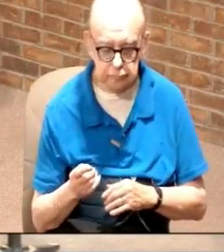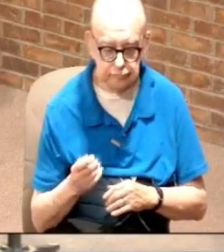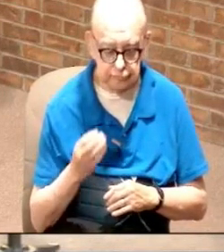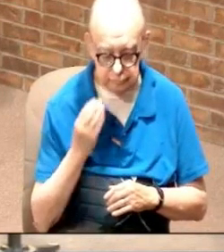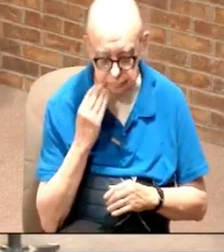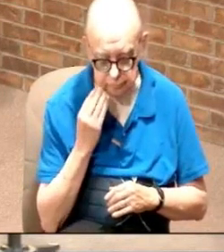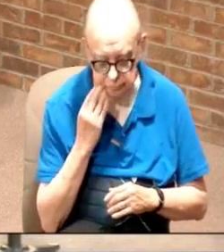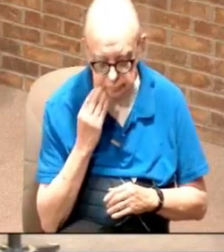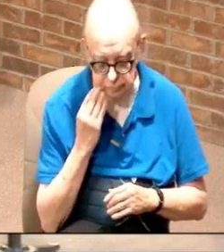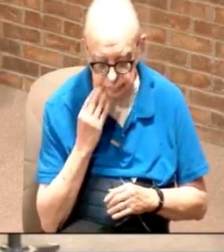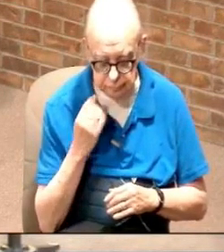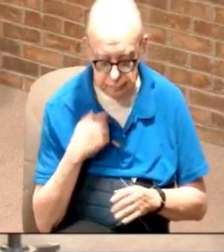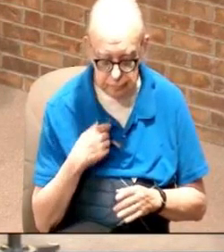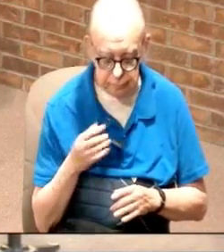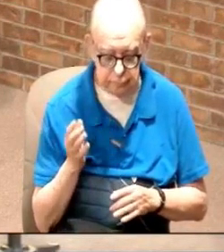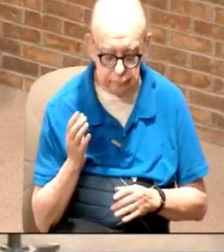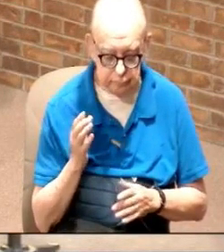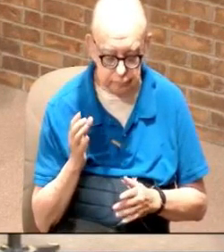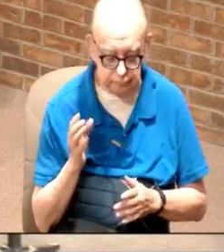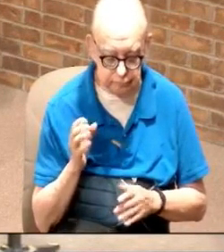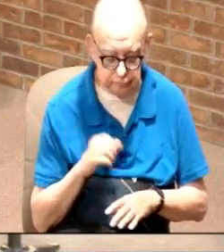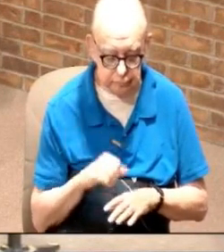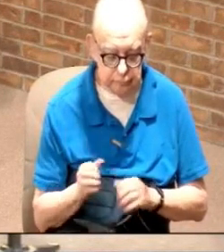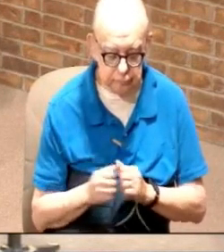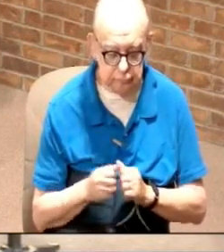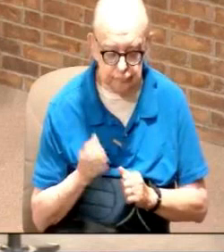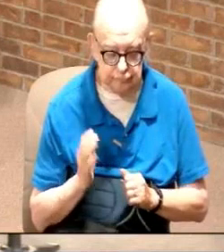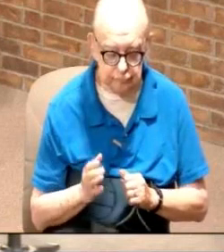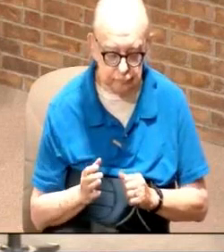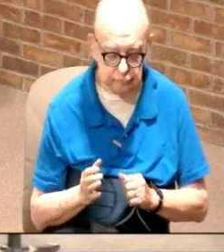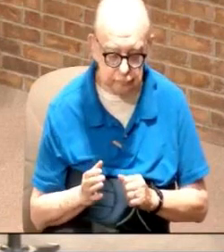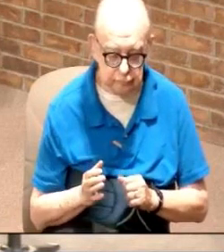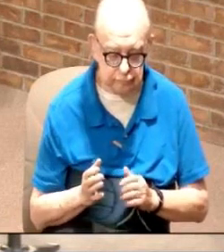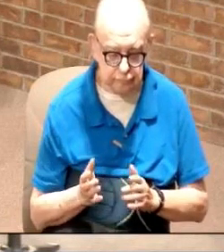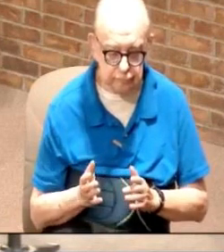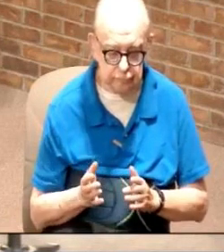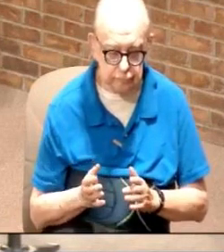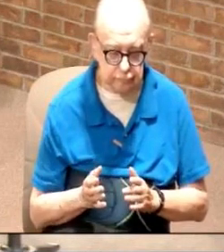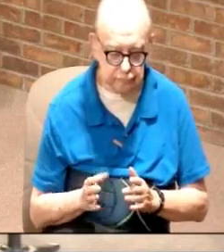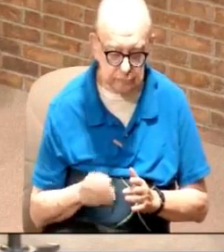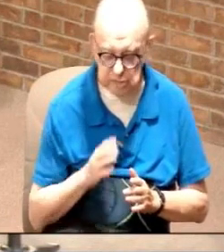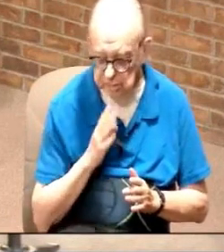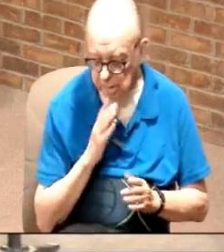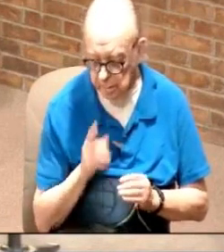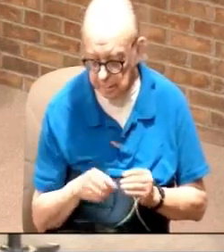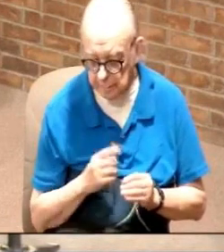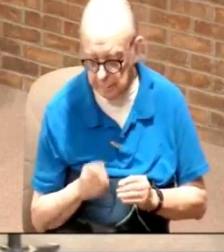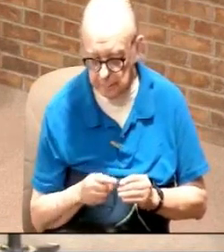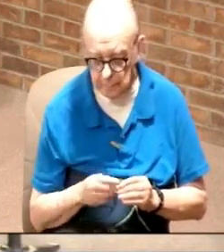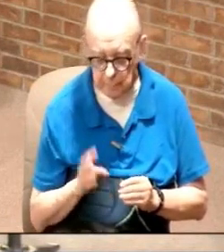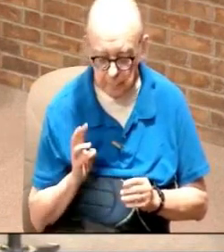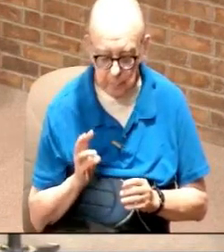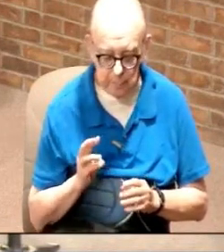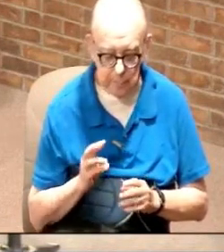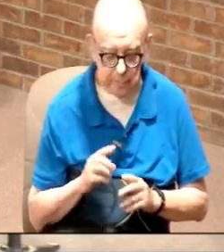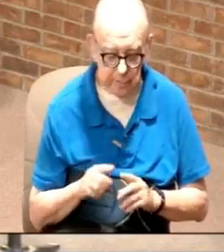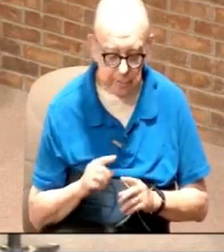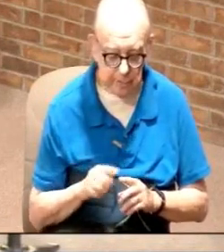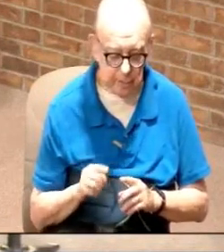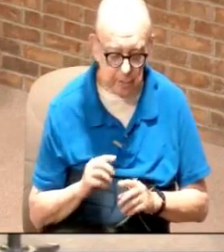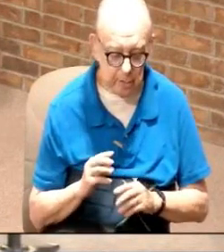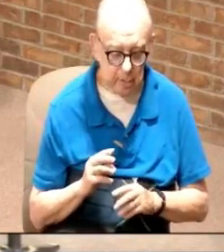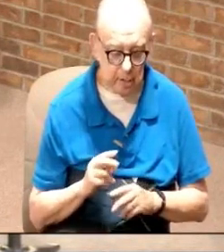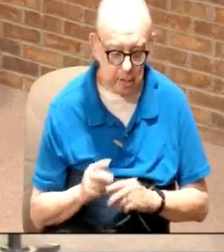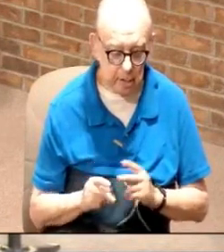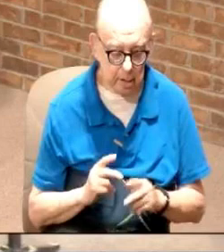know I am anointed I'm anointed with God and he talks about six types of people you know